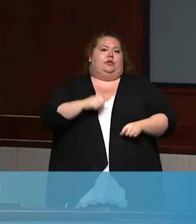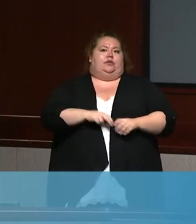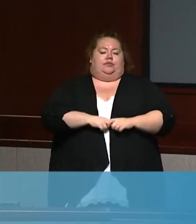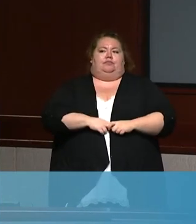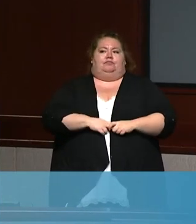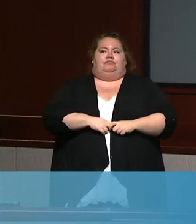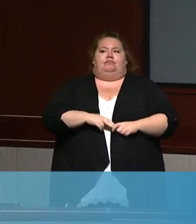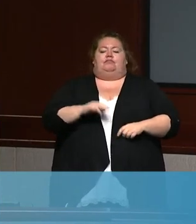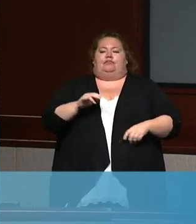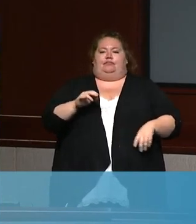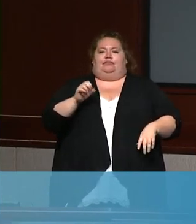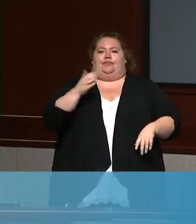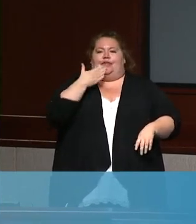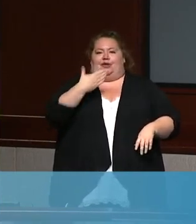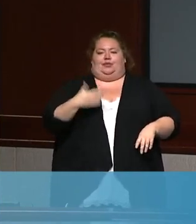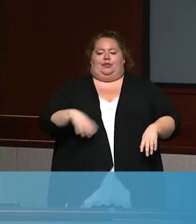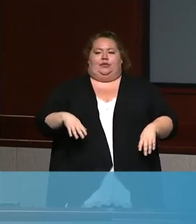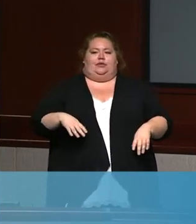Thank you. Thank you.